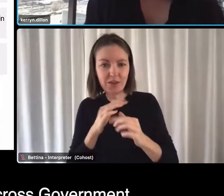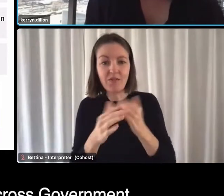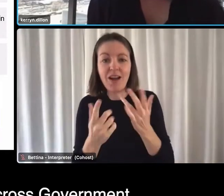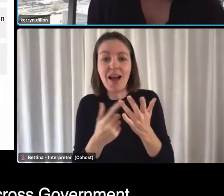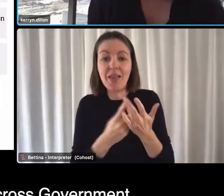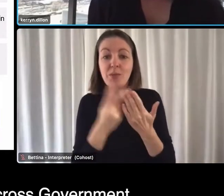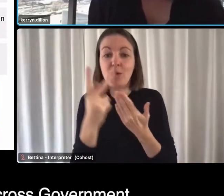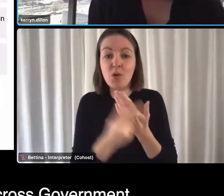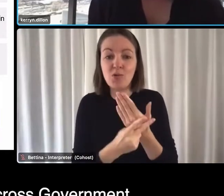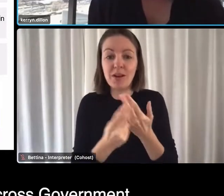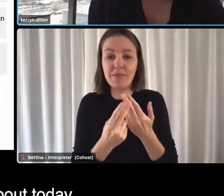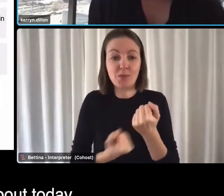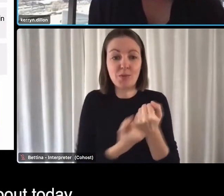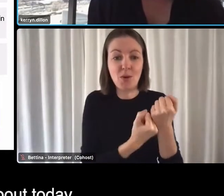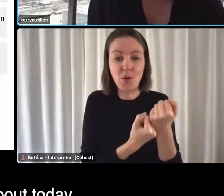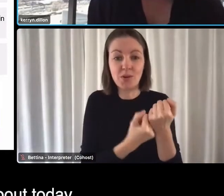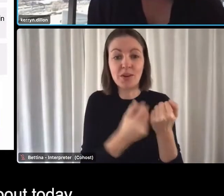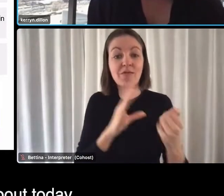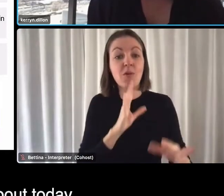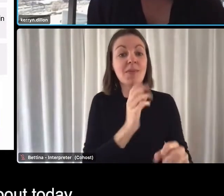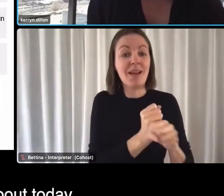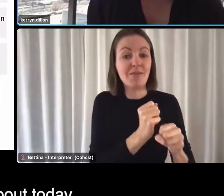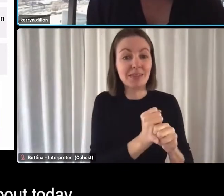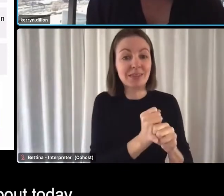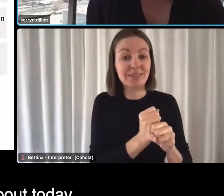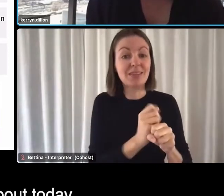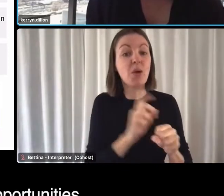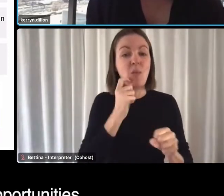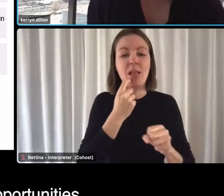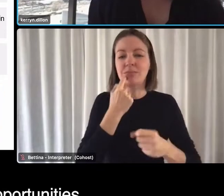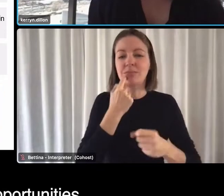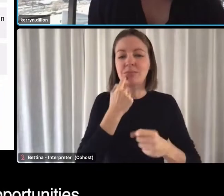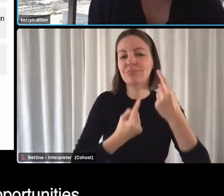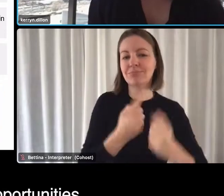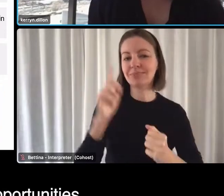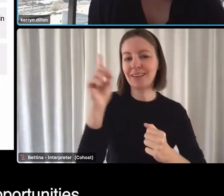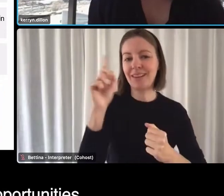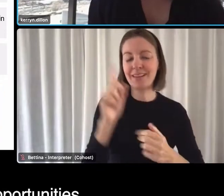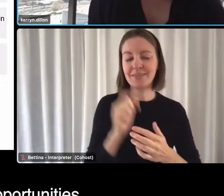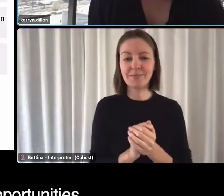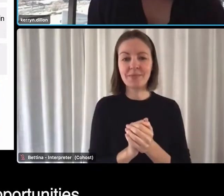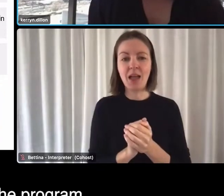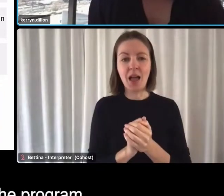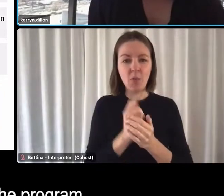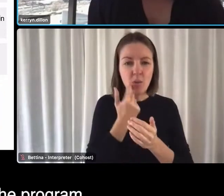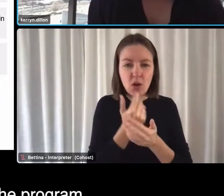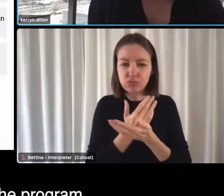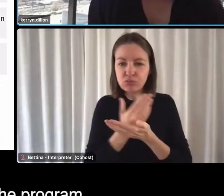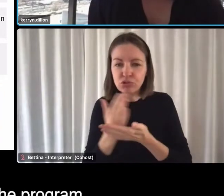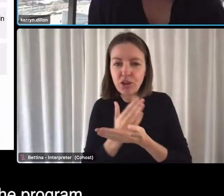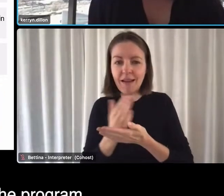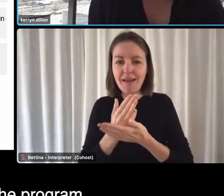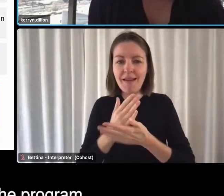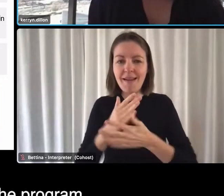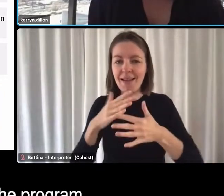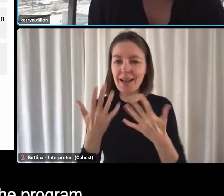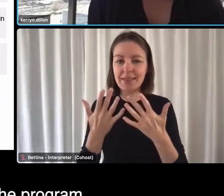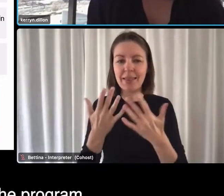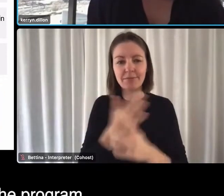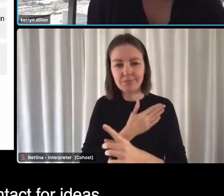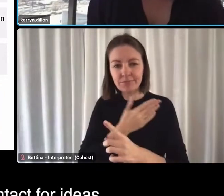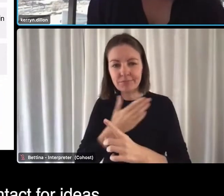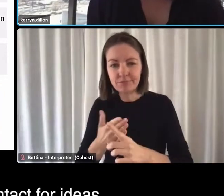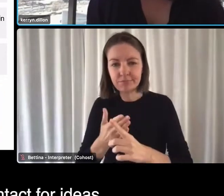which are available across government, some of which we'll be talking about today. And we will share insights and opportunities that we have uncovered through the program.